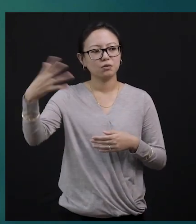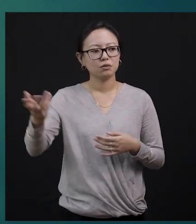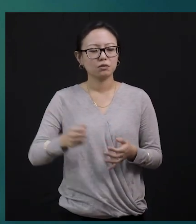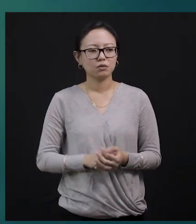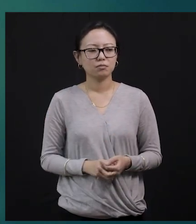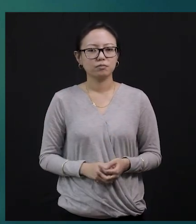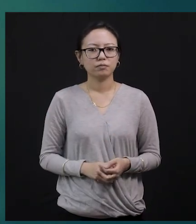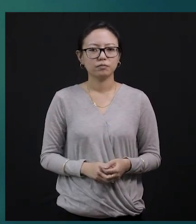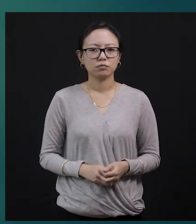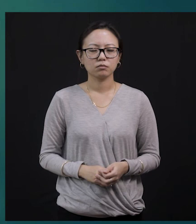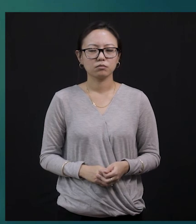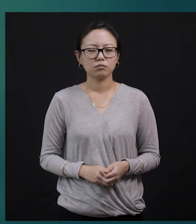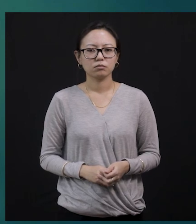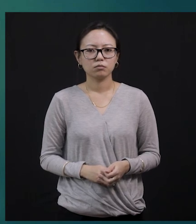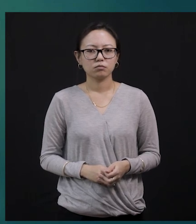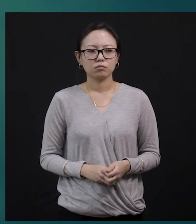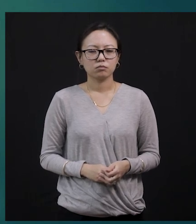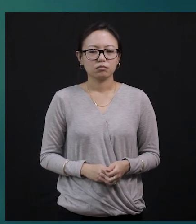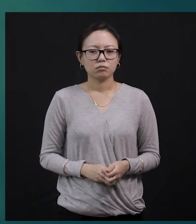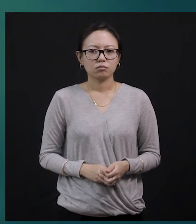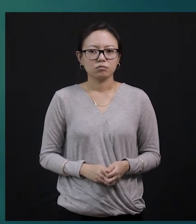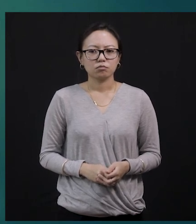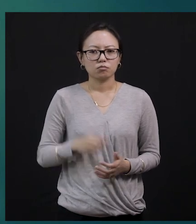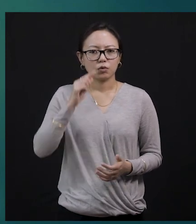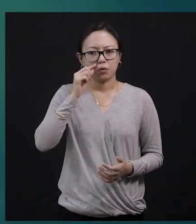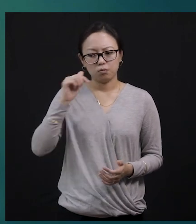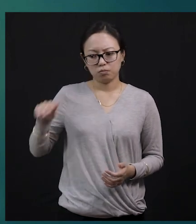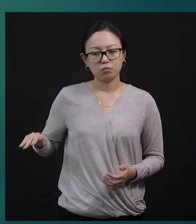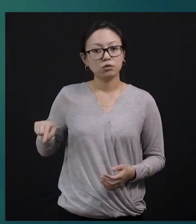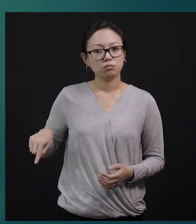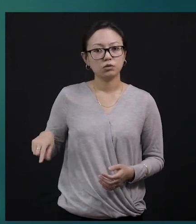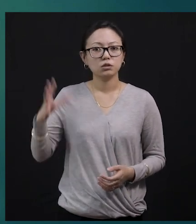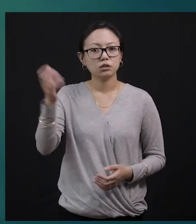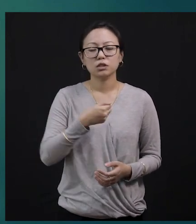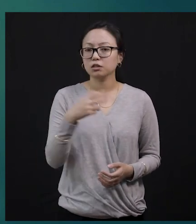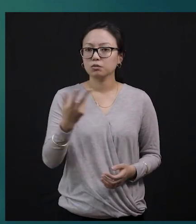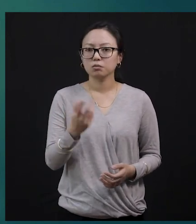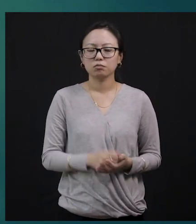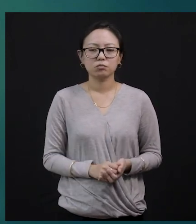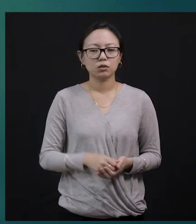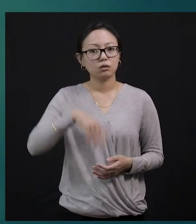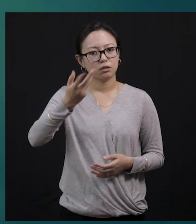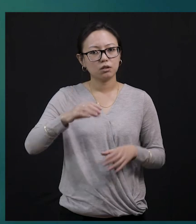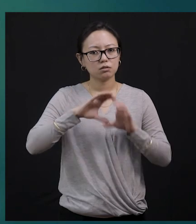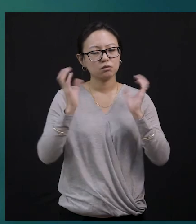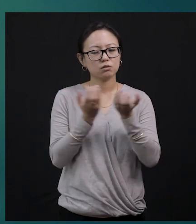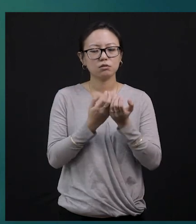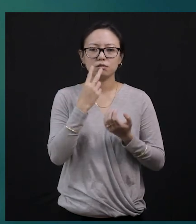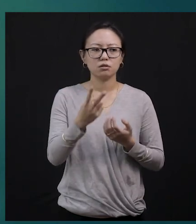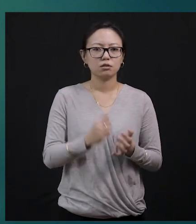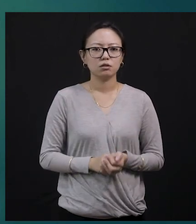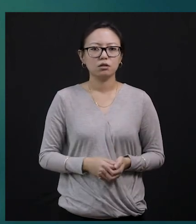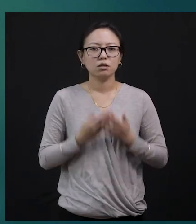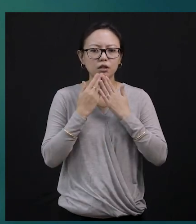in order to understand and get to know what the boy gets in the next round, I want you to be present there. And so, thank you for listening to